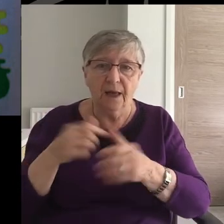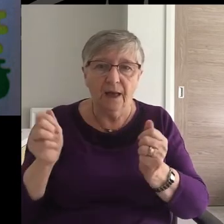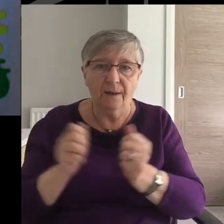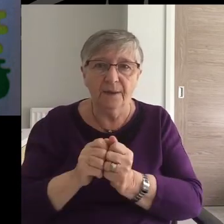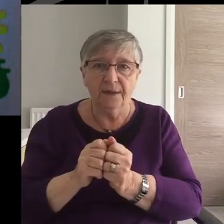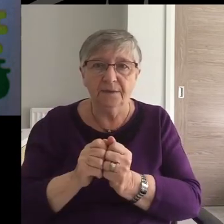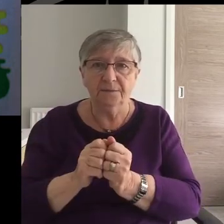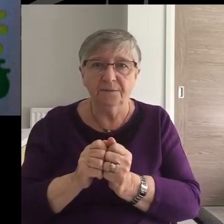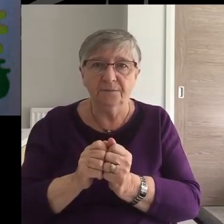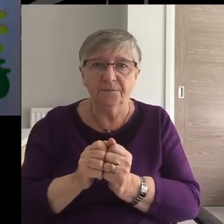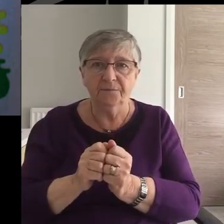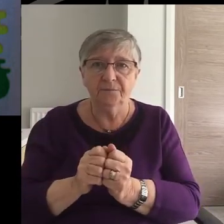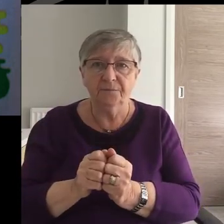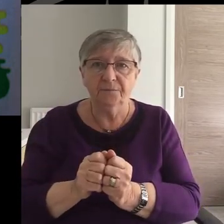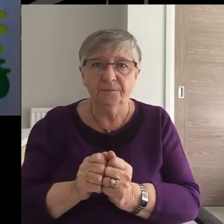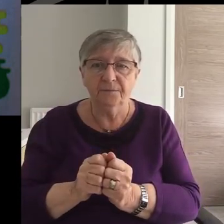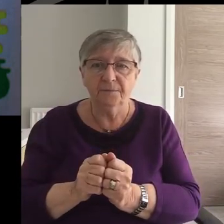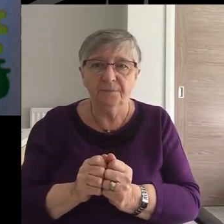Amen.